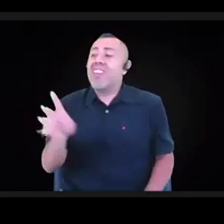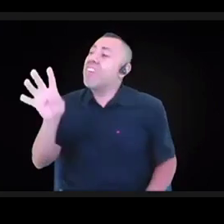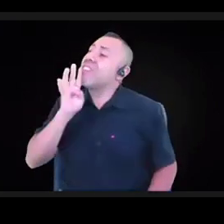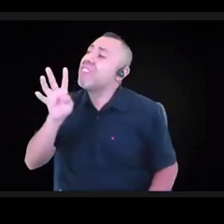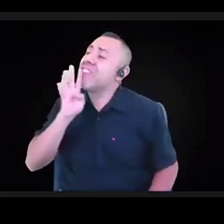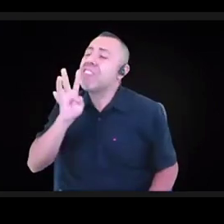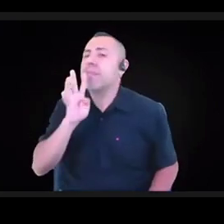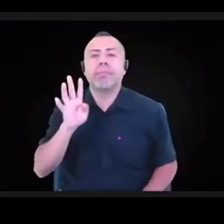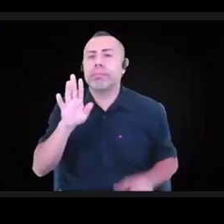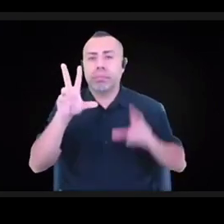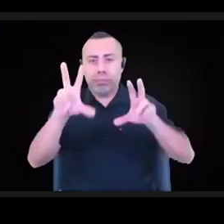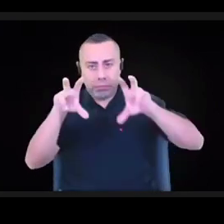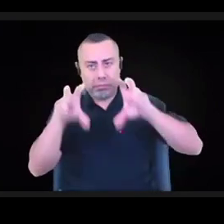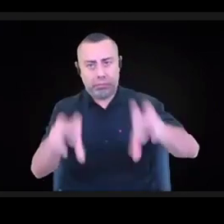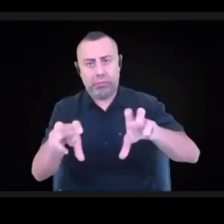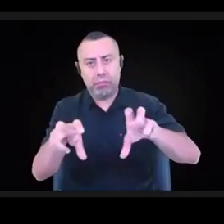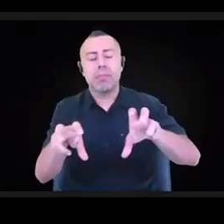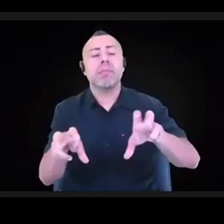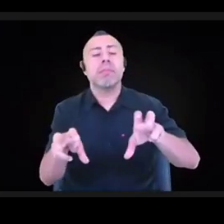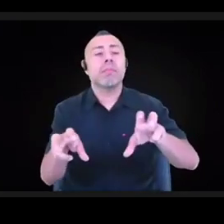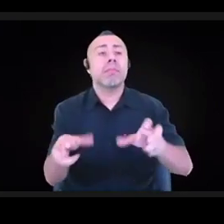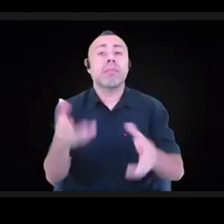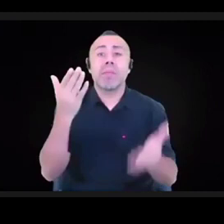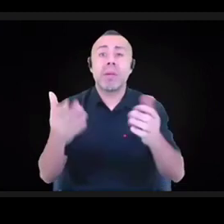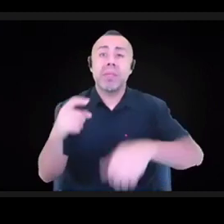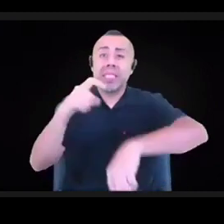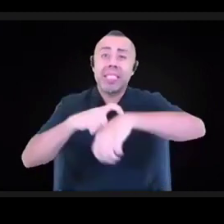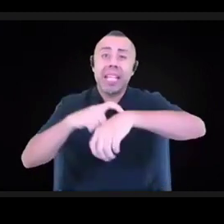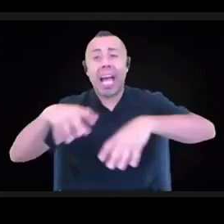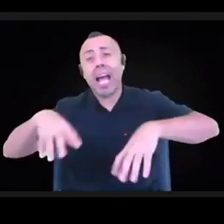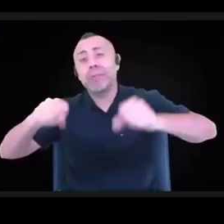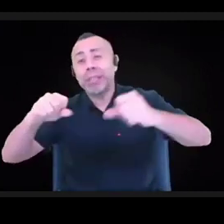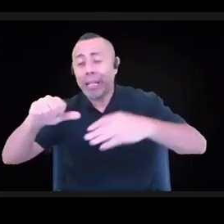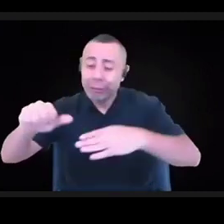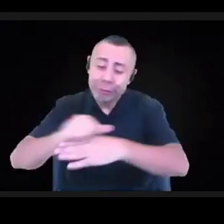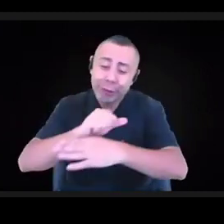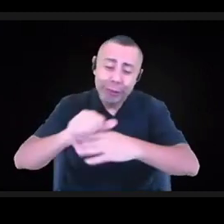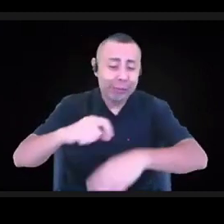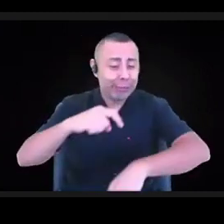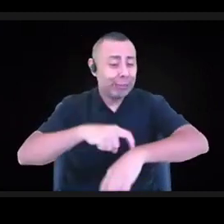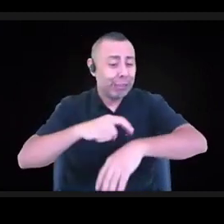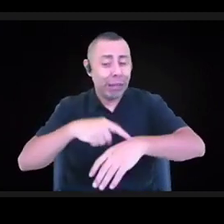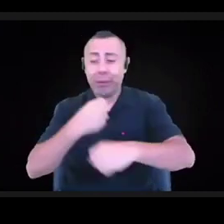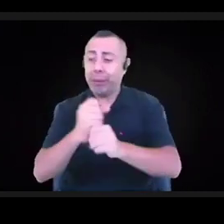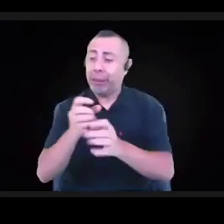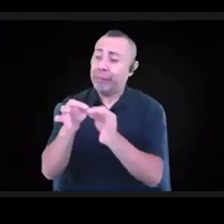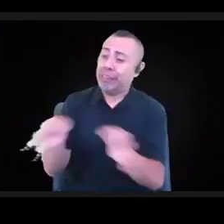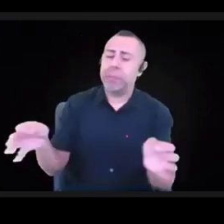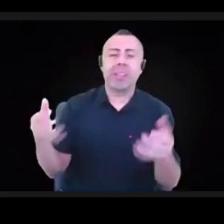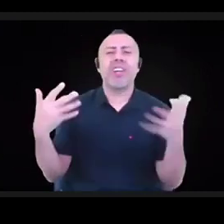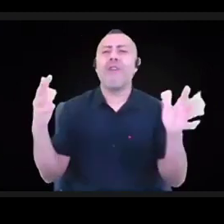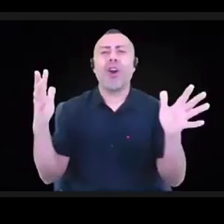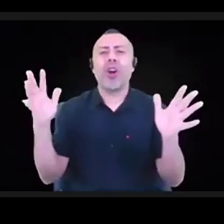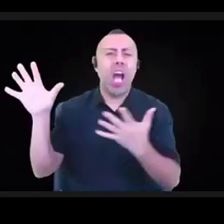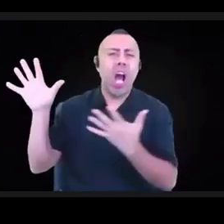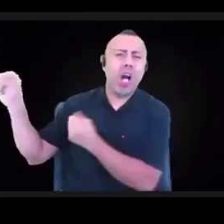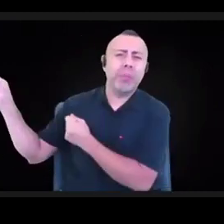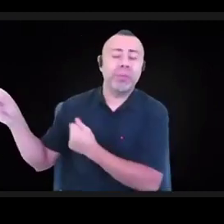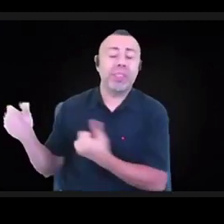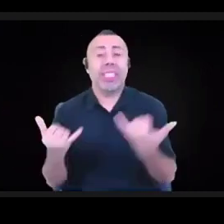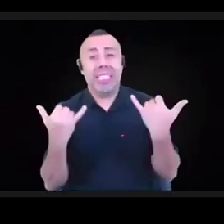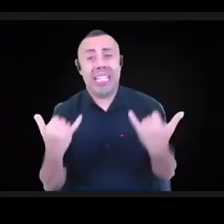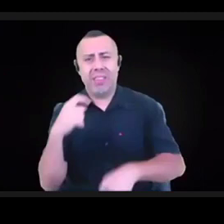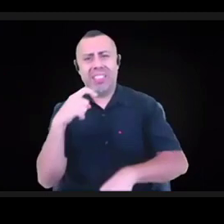We might be past the time for trainings and statements. It might be time for action and investments. And I think what that means for